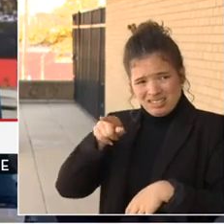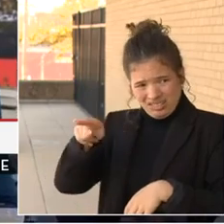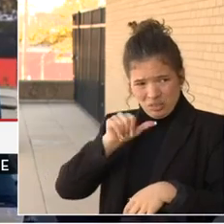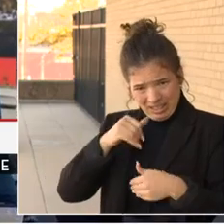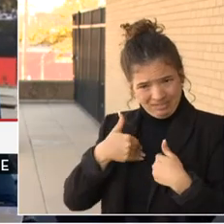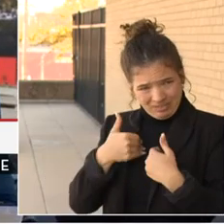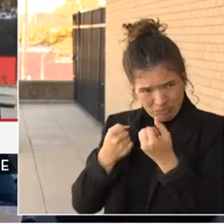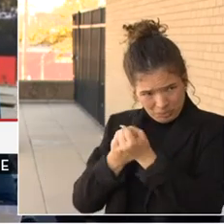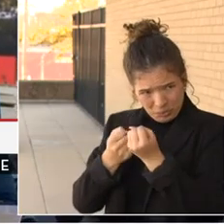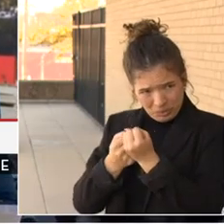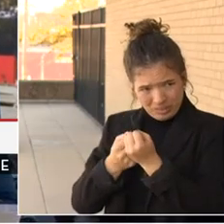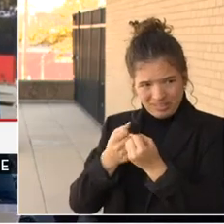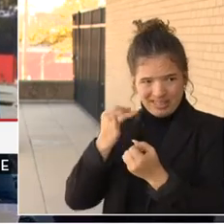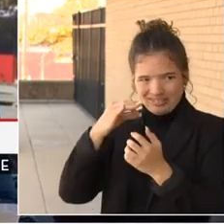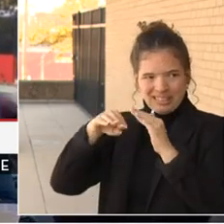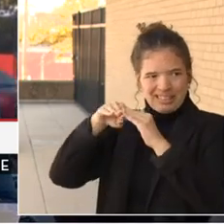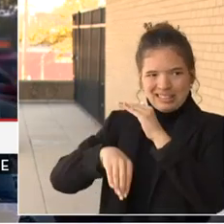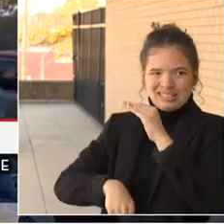less than six months in jail.